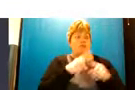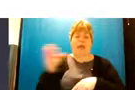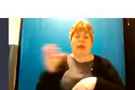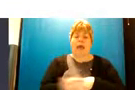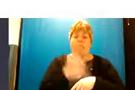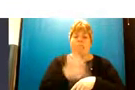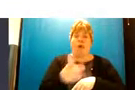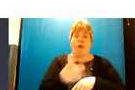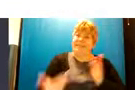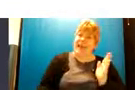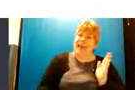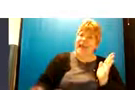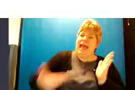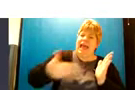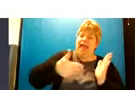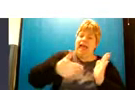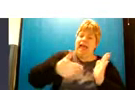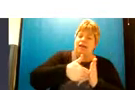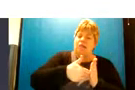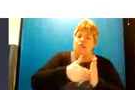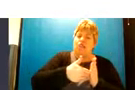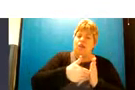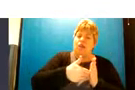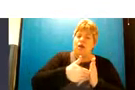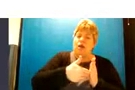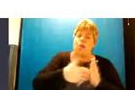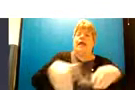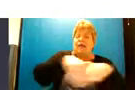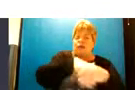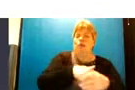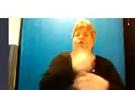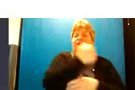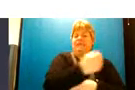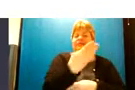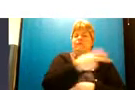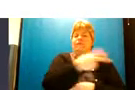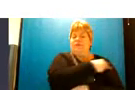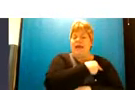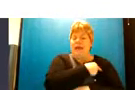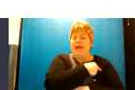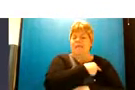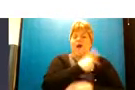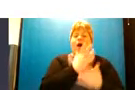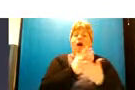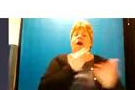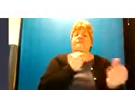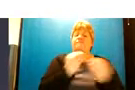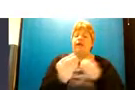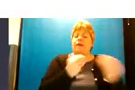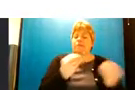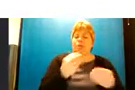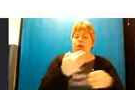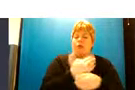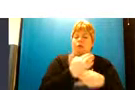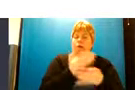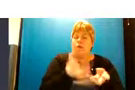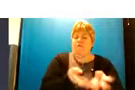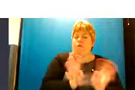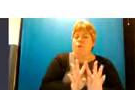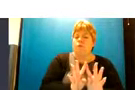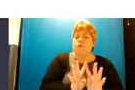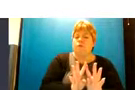additional to the you as part of those 64 staff that i've just described there is a flexible workforce that we're developing